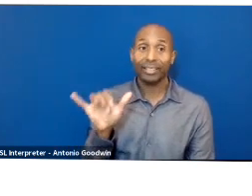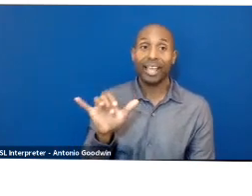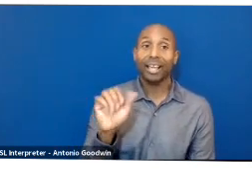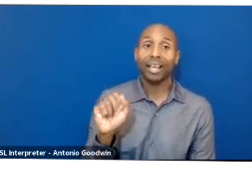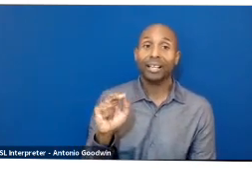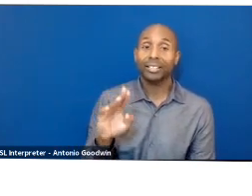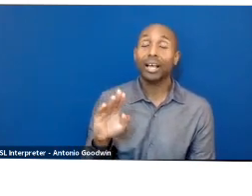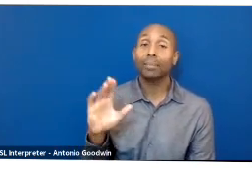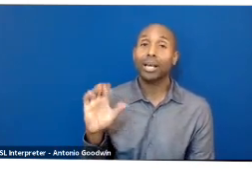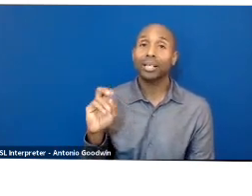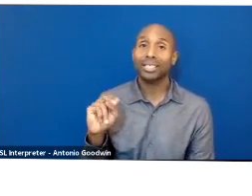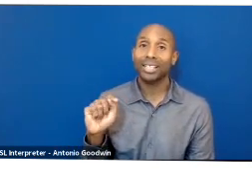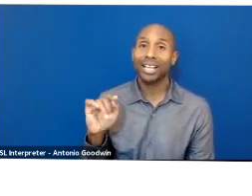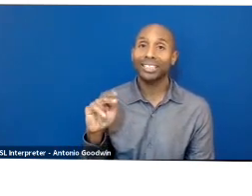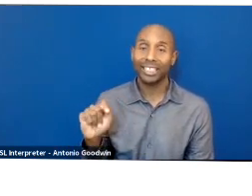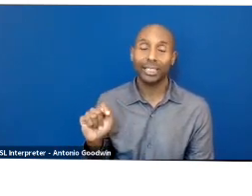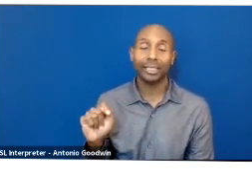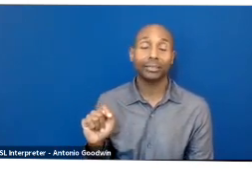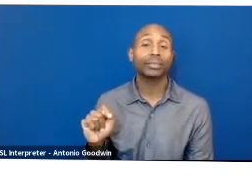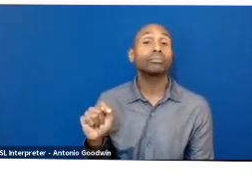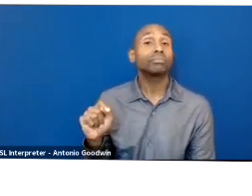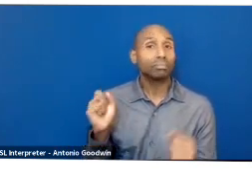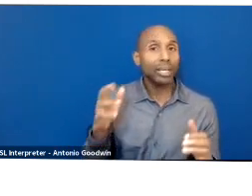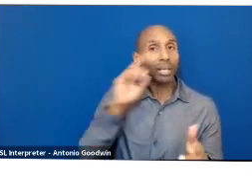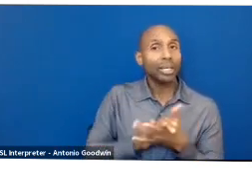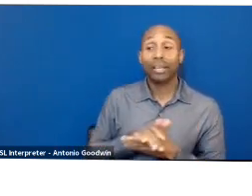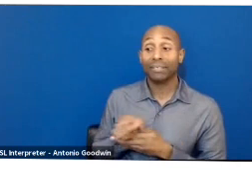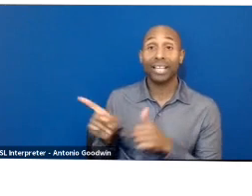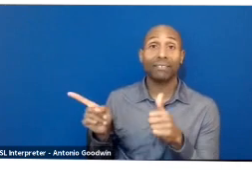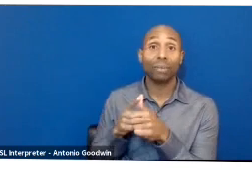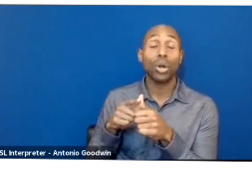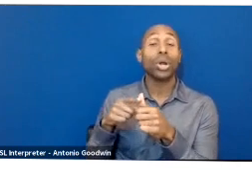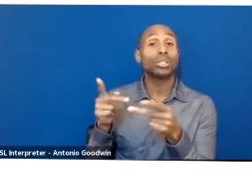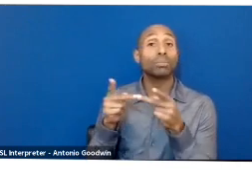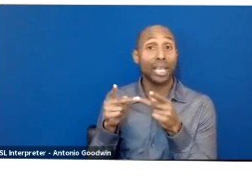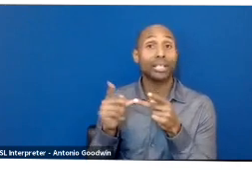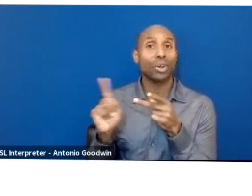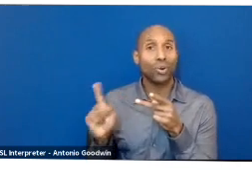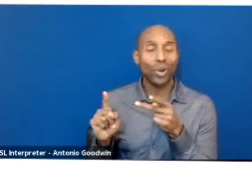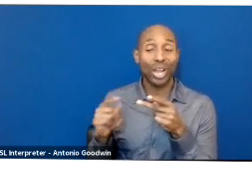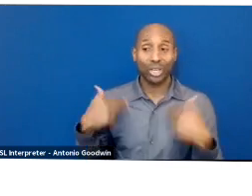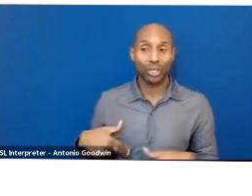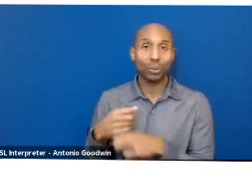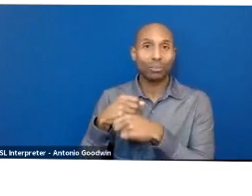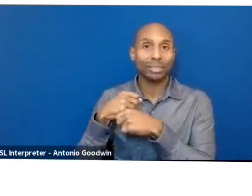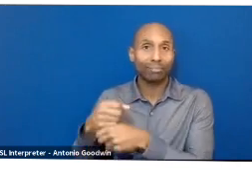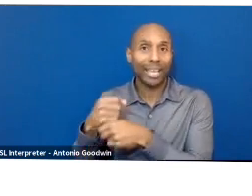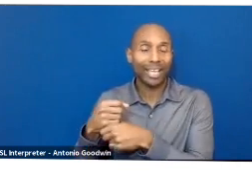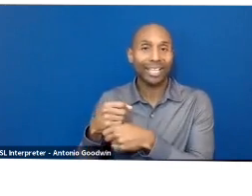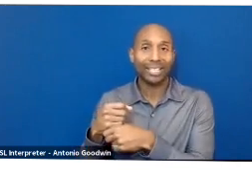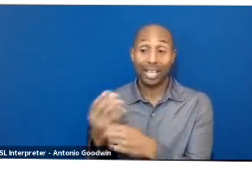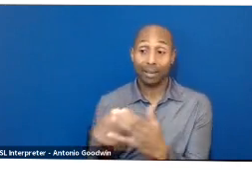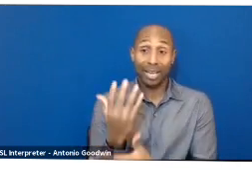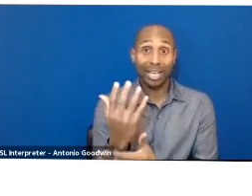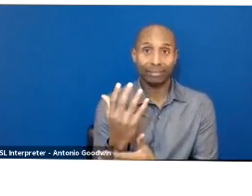be the first place in the world where humans turn the cotton plant into fabric. So as early as the third century